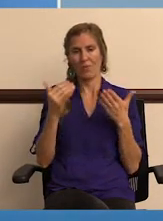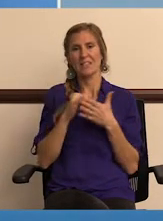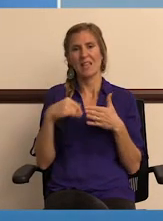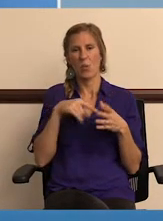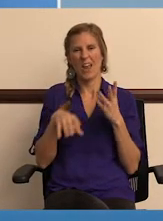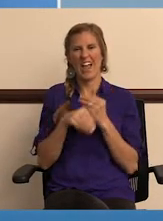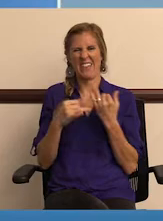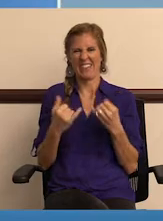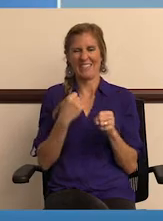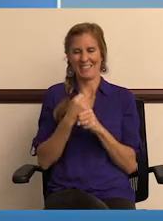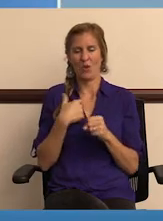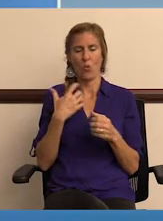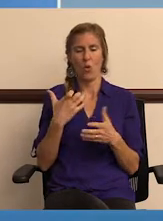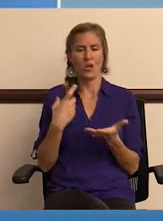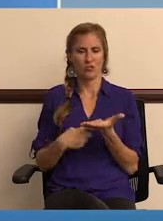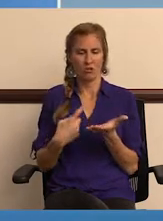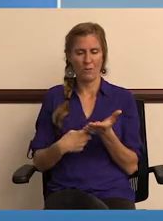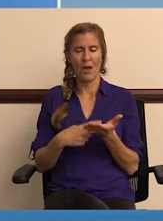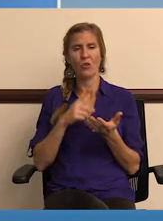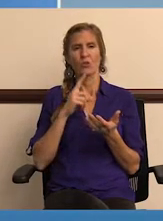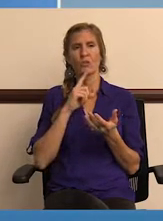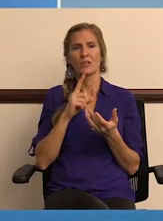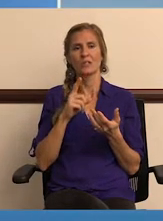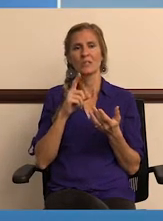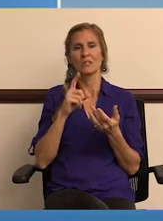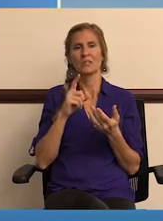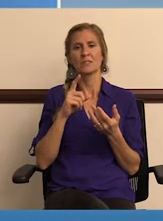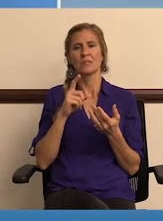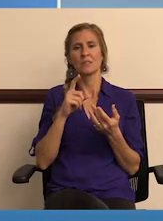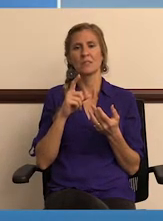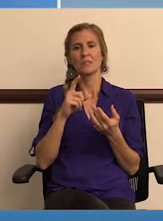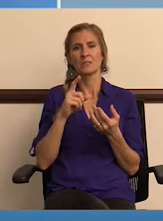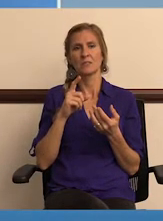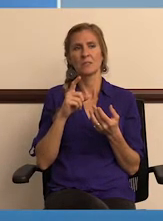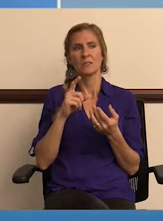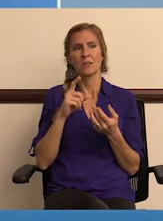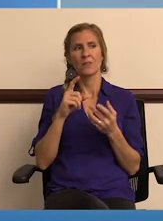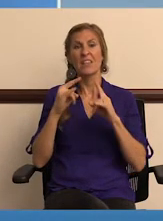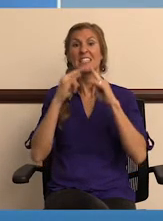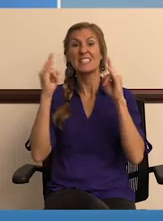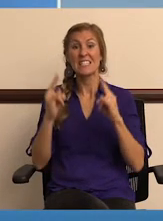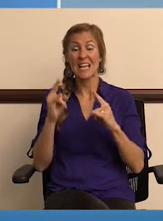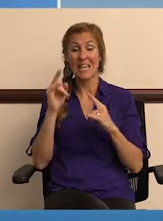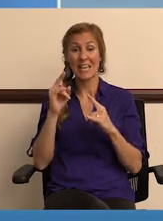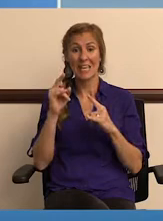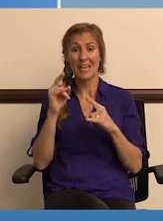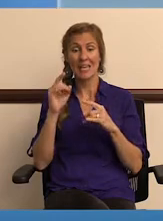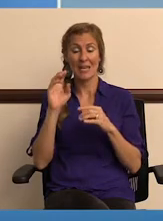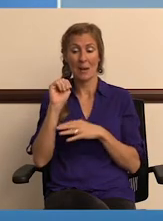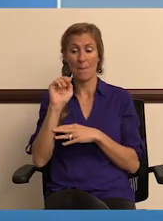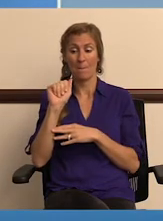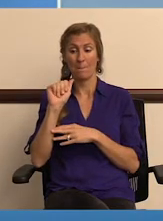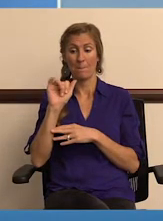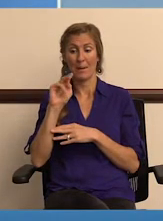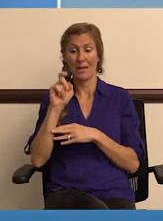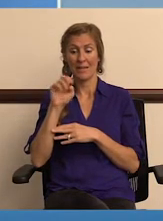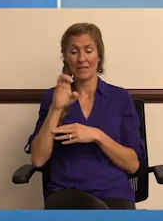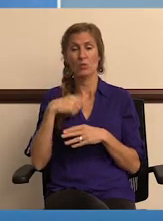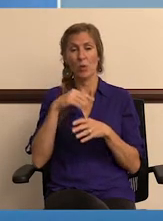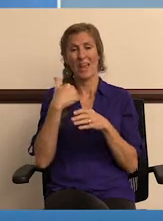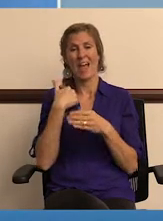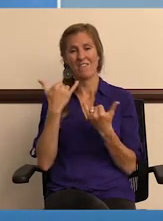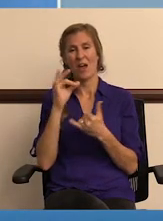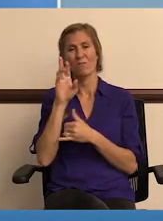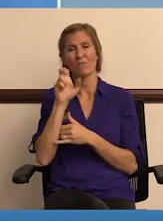And one of the things that we added this year I wanted to talk about was, you know, the tank maintenance. So we've gotten